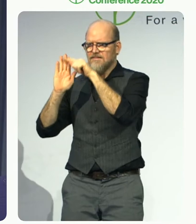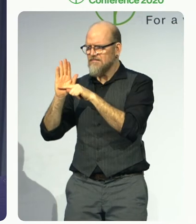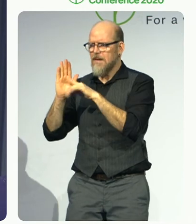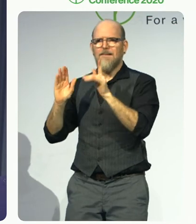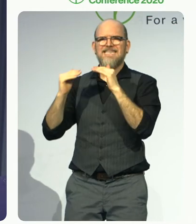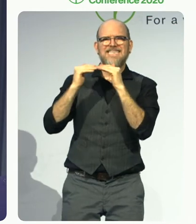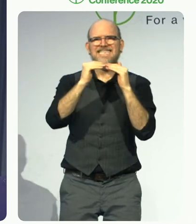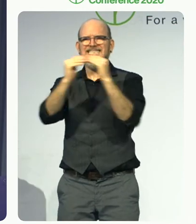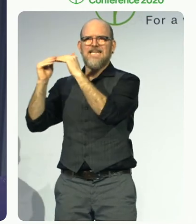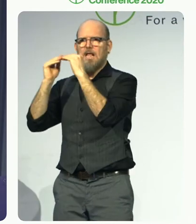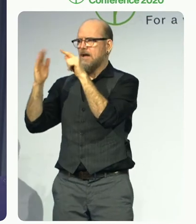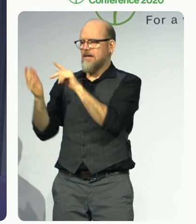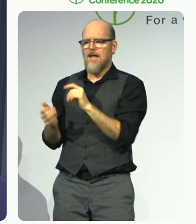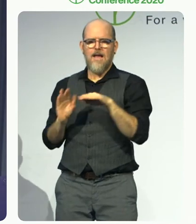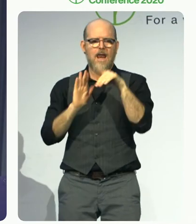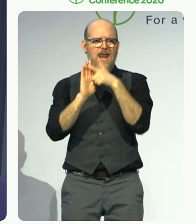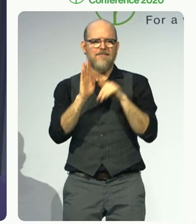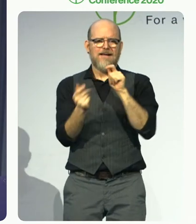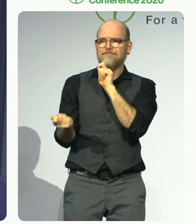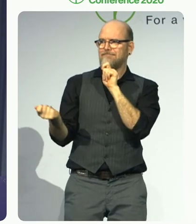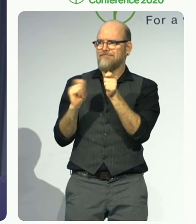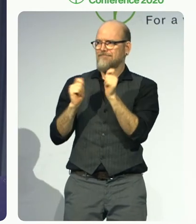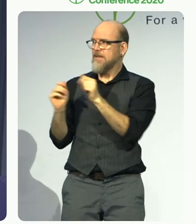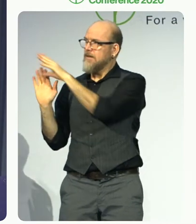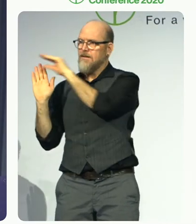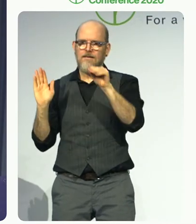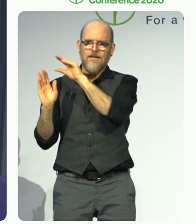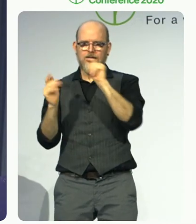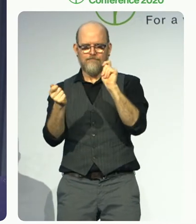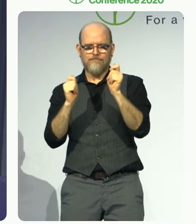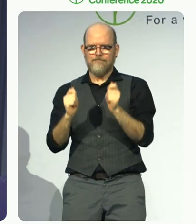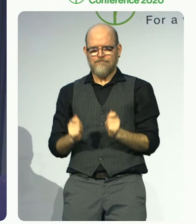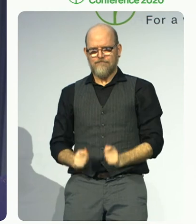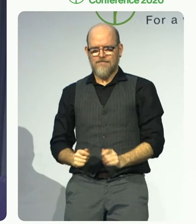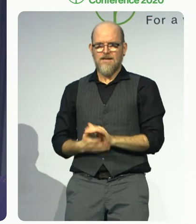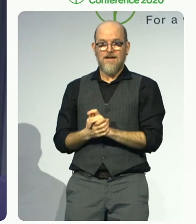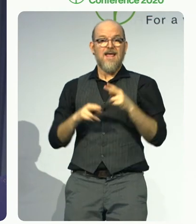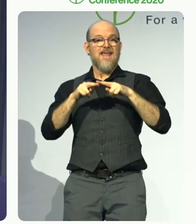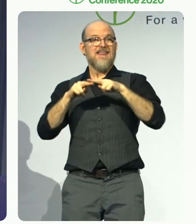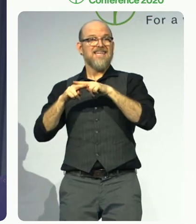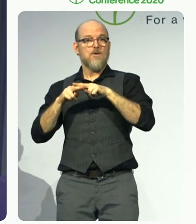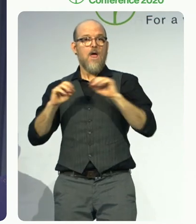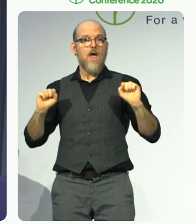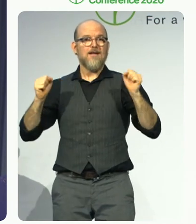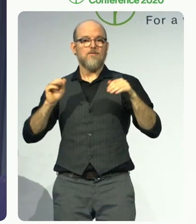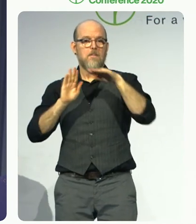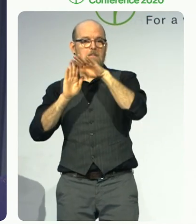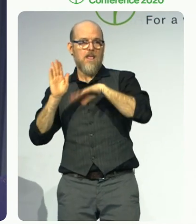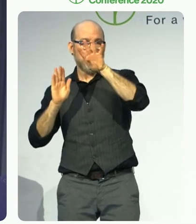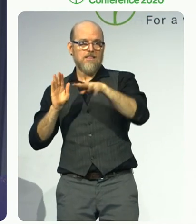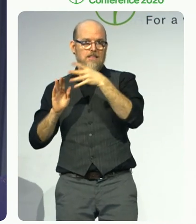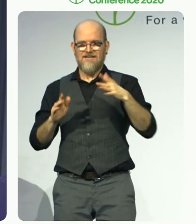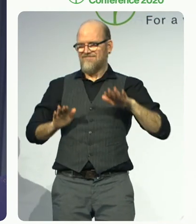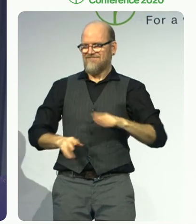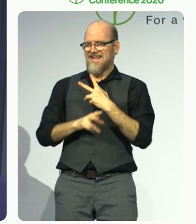Austria has drawn up a national action plan to implement the UN convention. Its aim, among